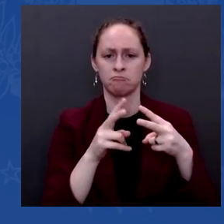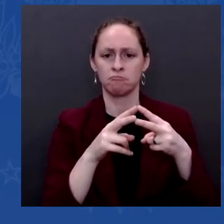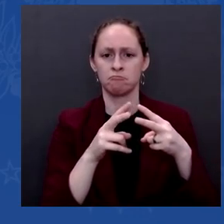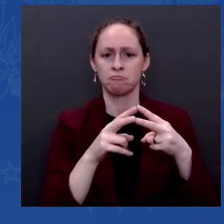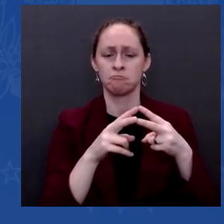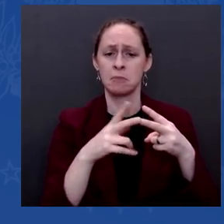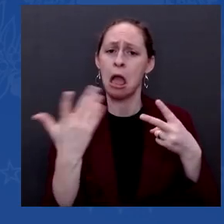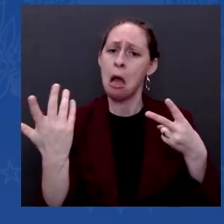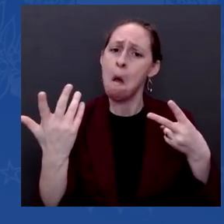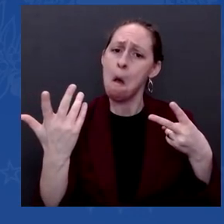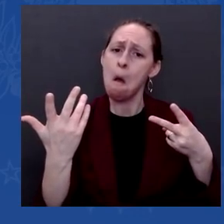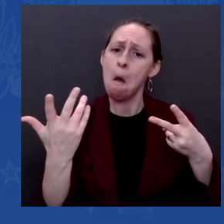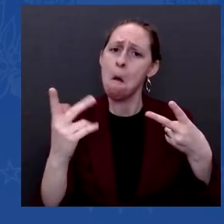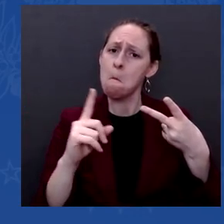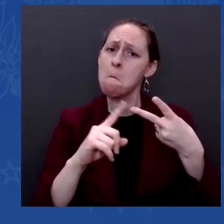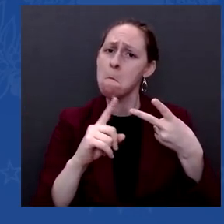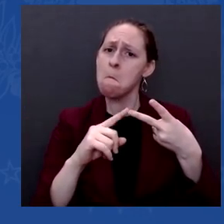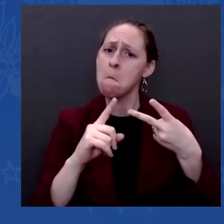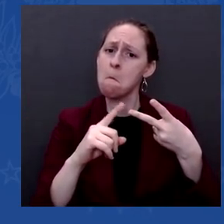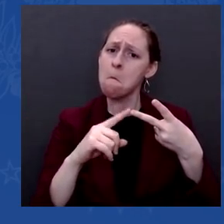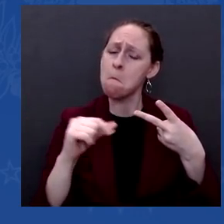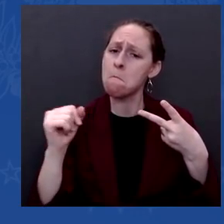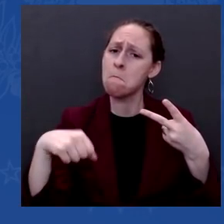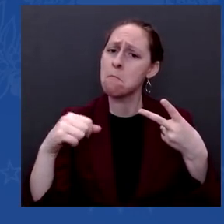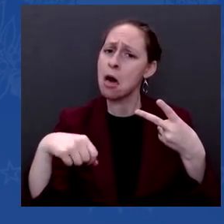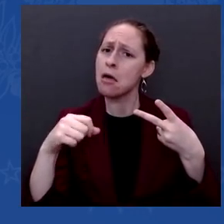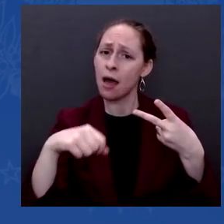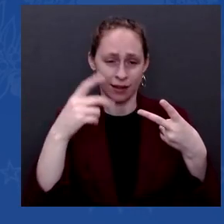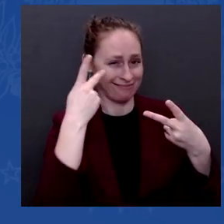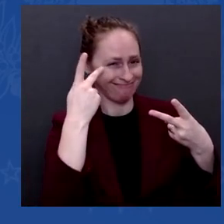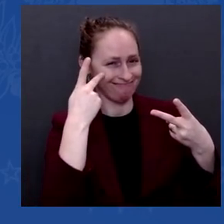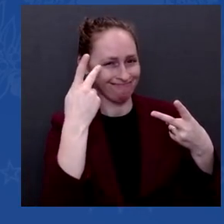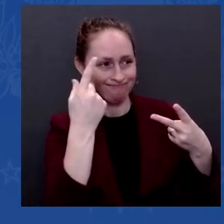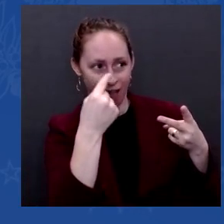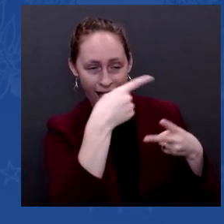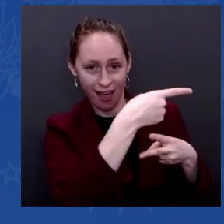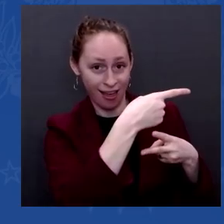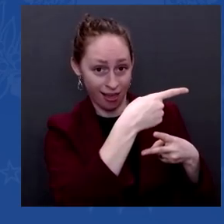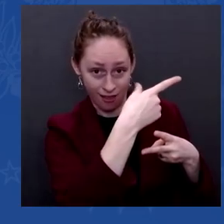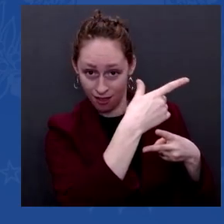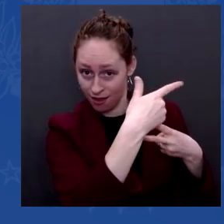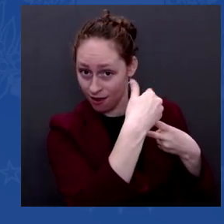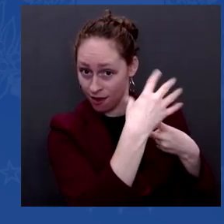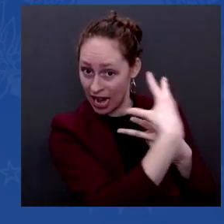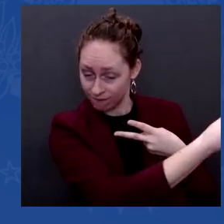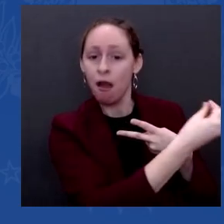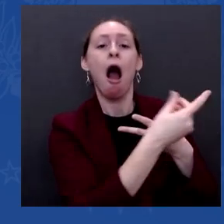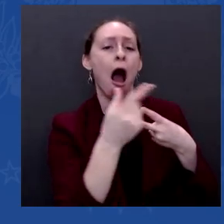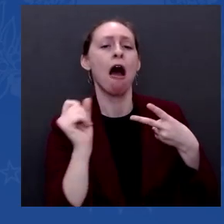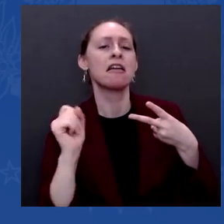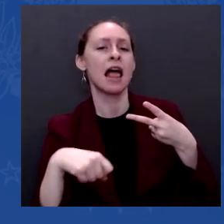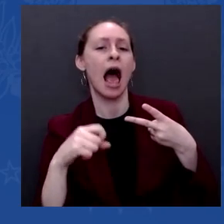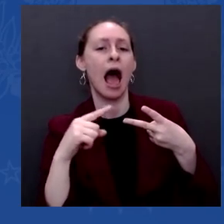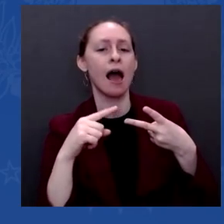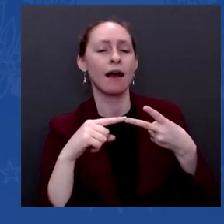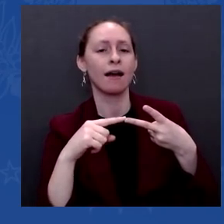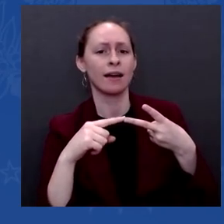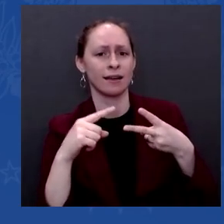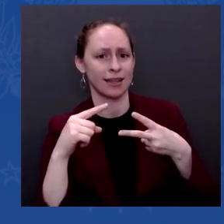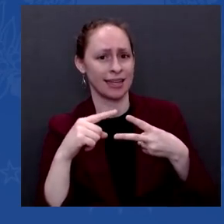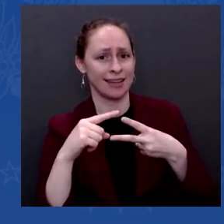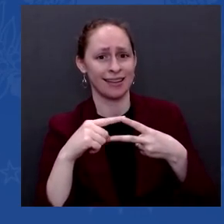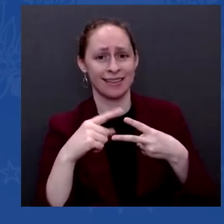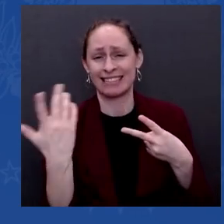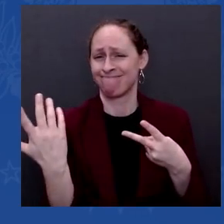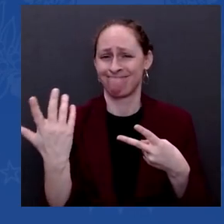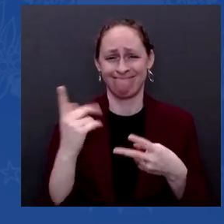European area of Russia. On the first piece, we have a number of treaties internationally and in Europe that suggest that you get to